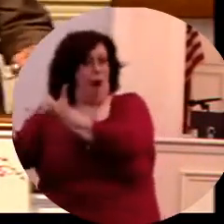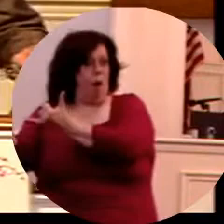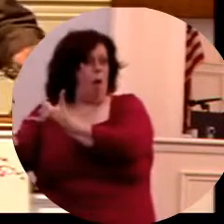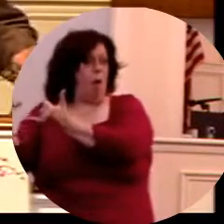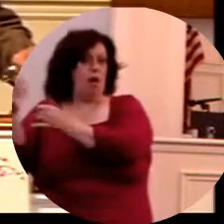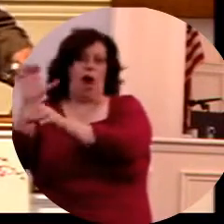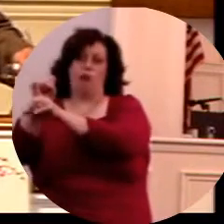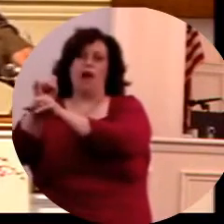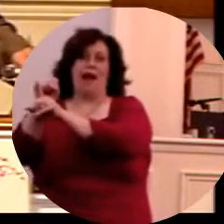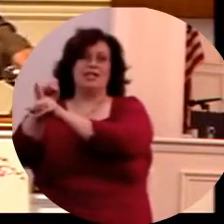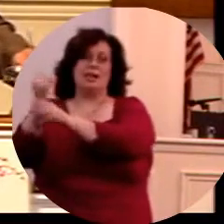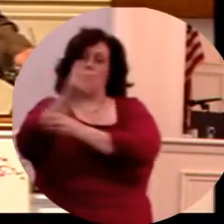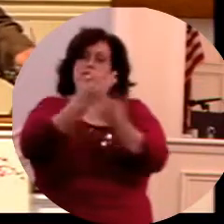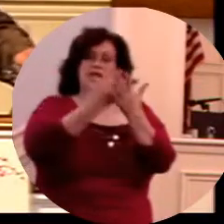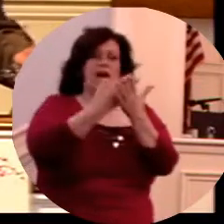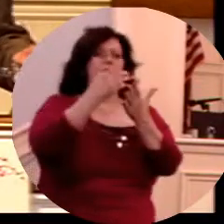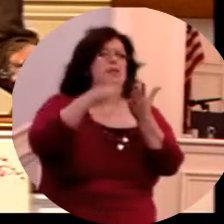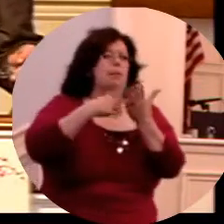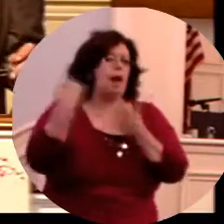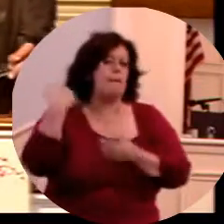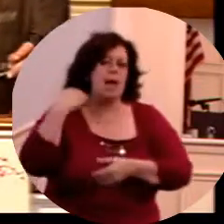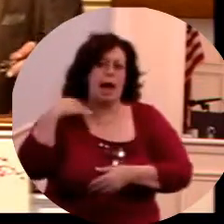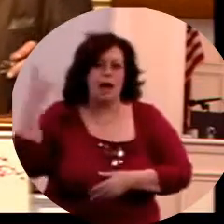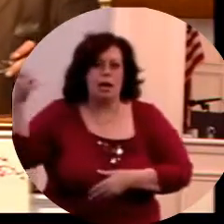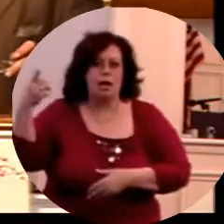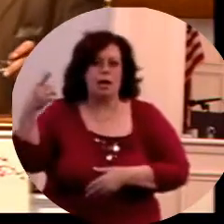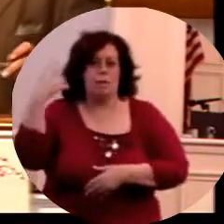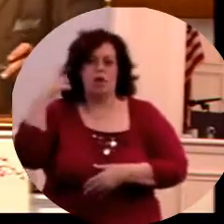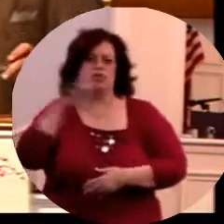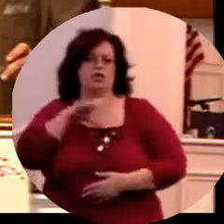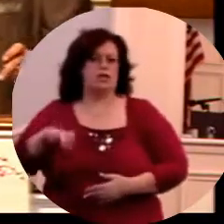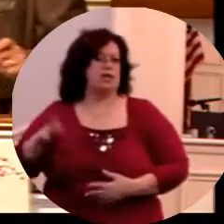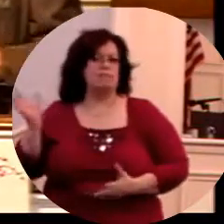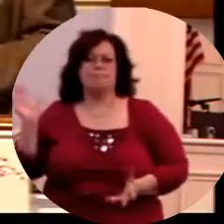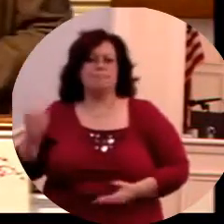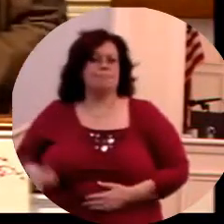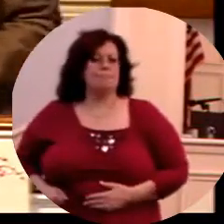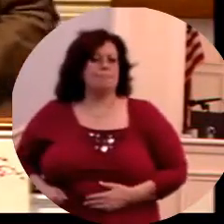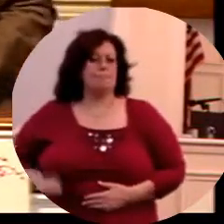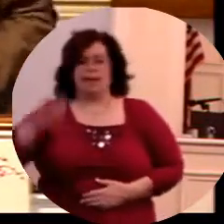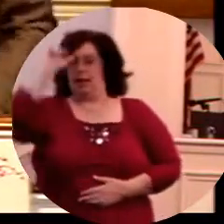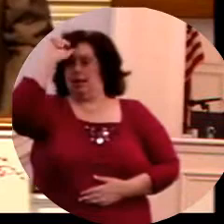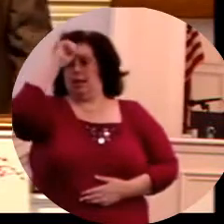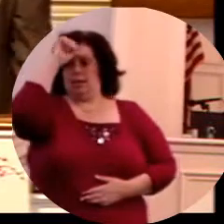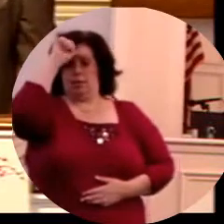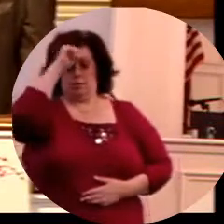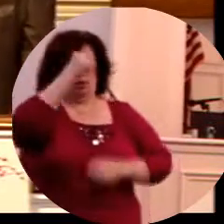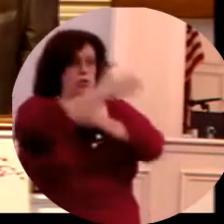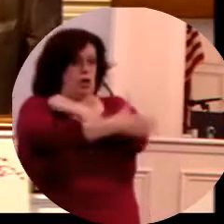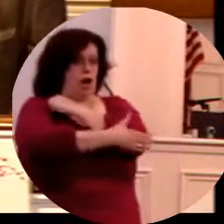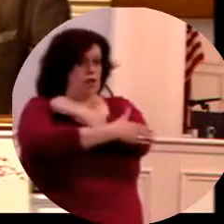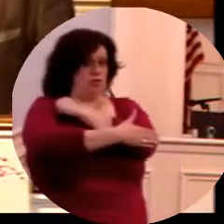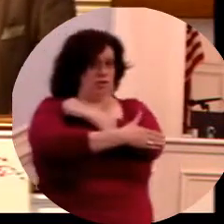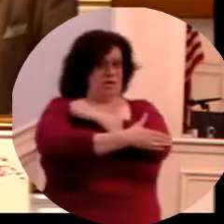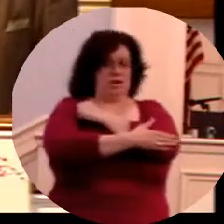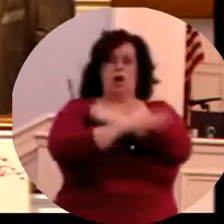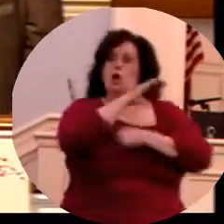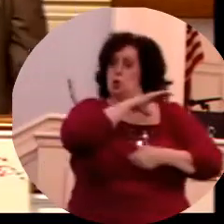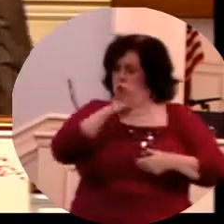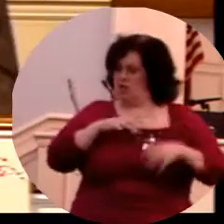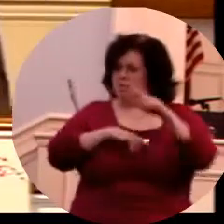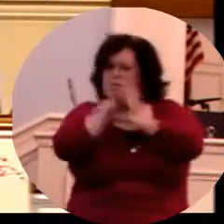put to death. And they're arrested and sometimes beheaded and everything else for their faith. In Hindu countries, in India,